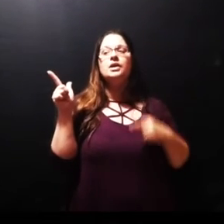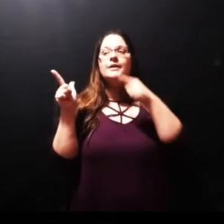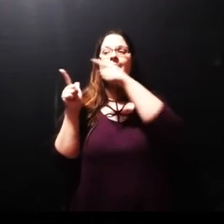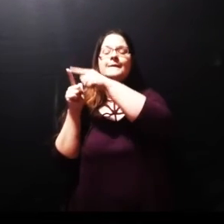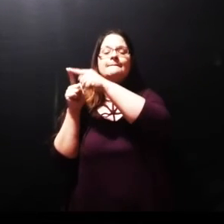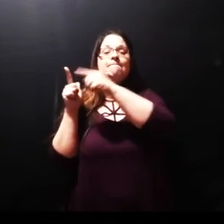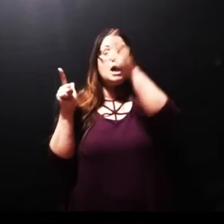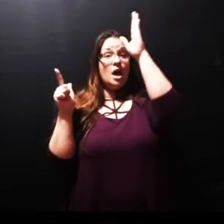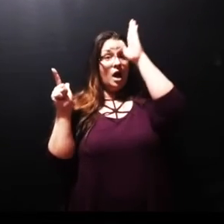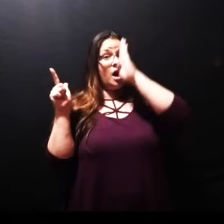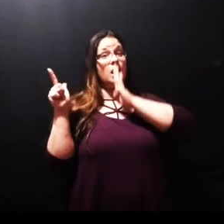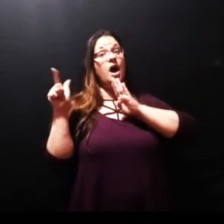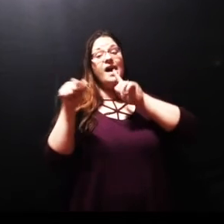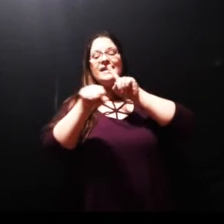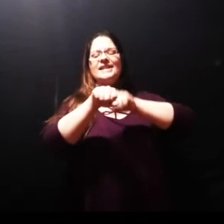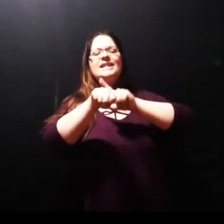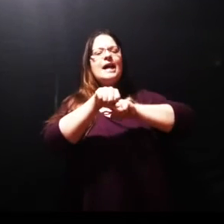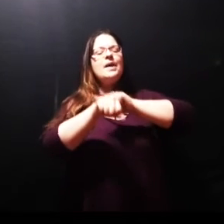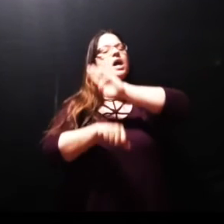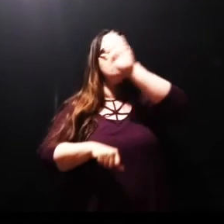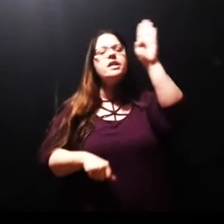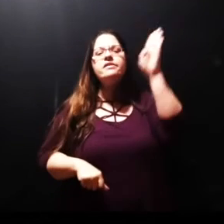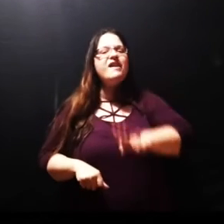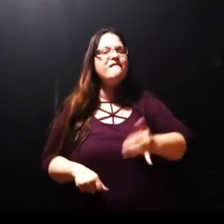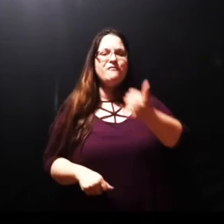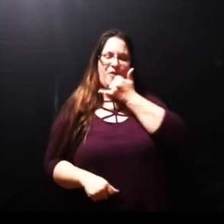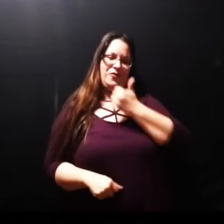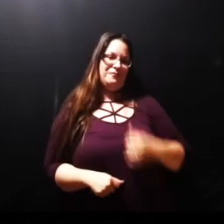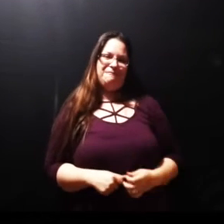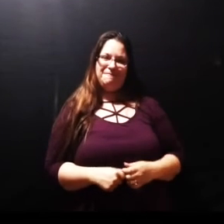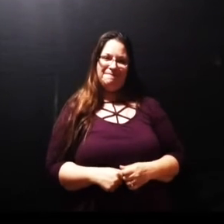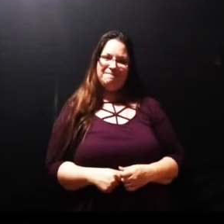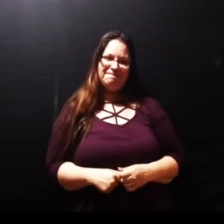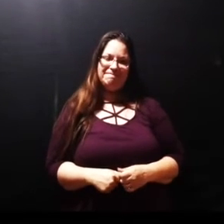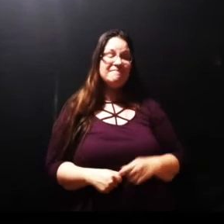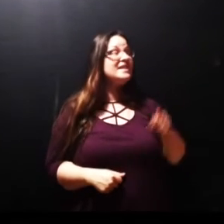God's timing is never ever wrong